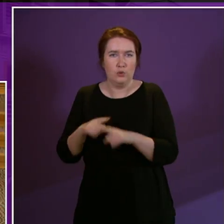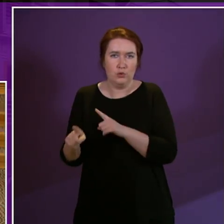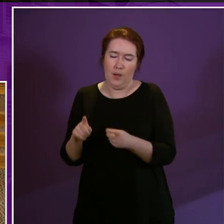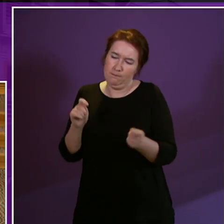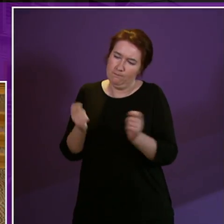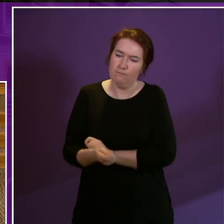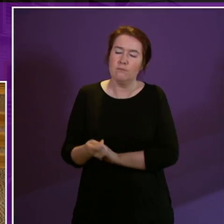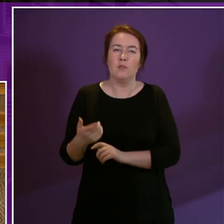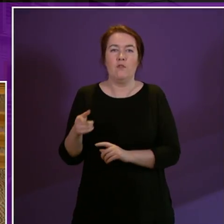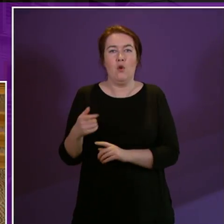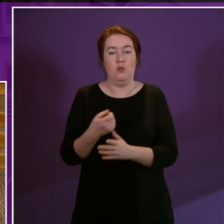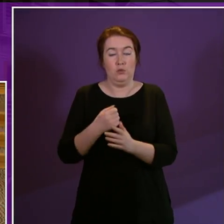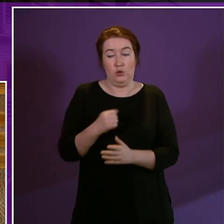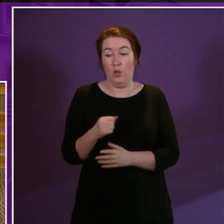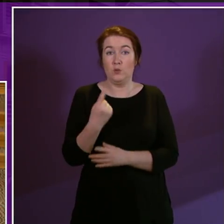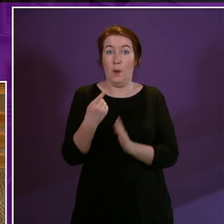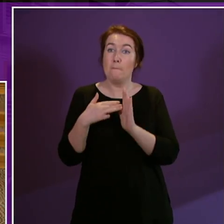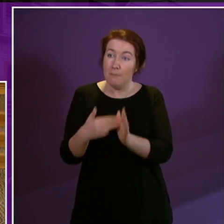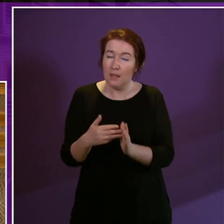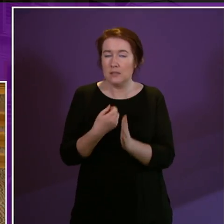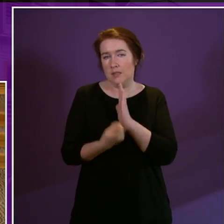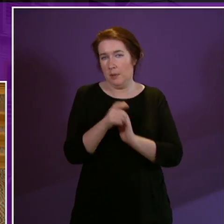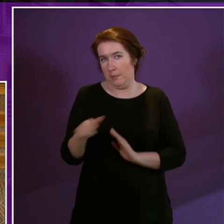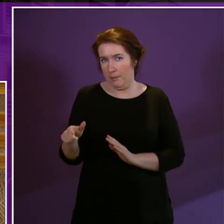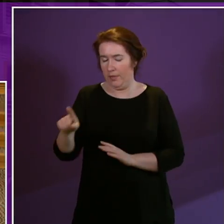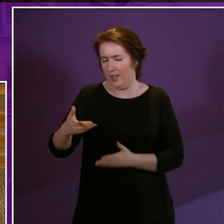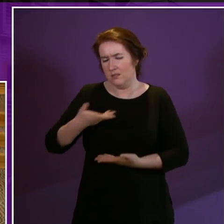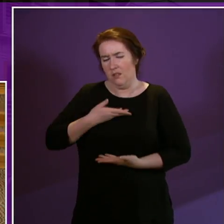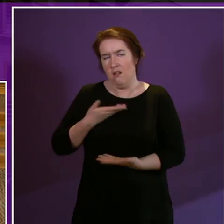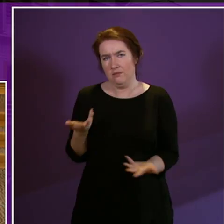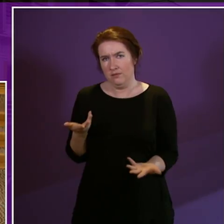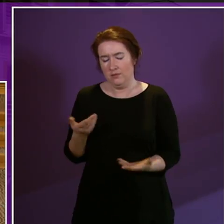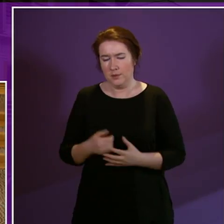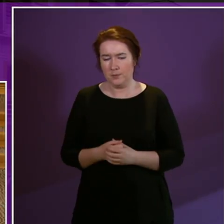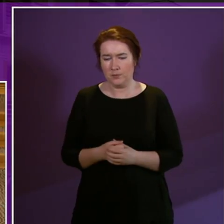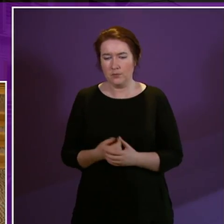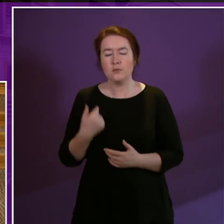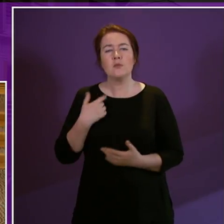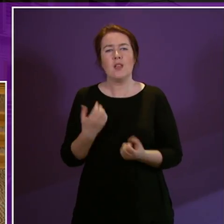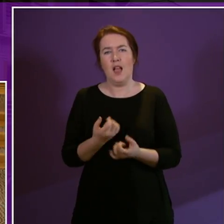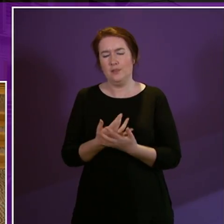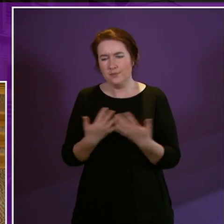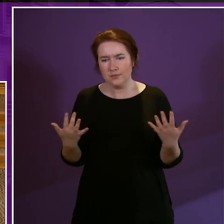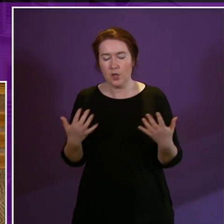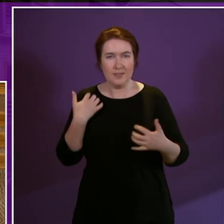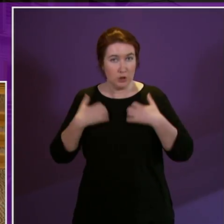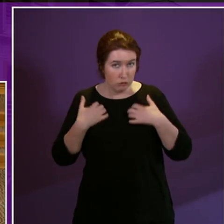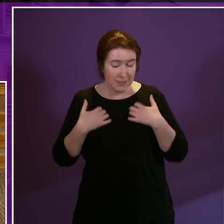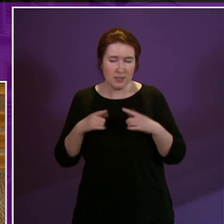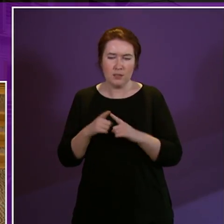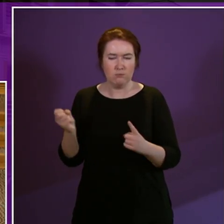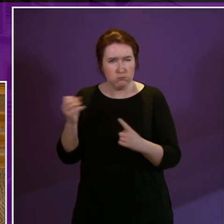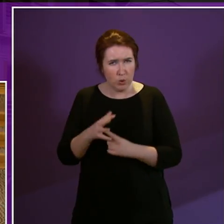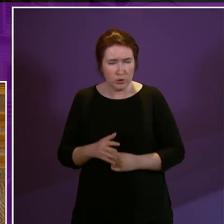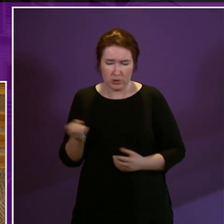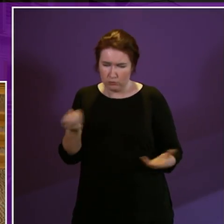transformational change that Scotland's one million disabled people deserve we've had a number of interesting and important